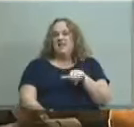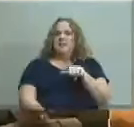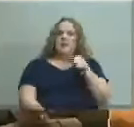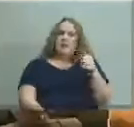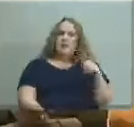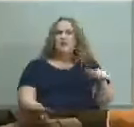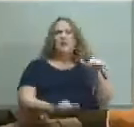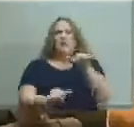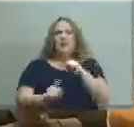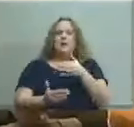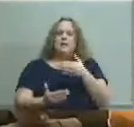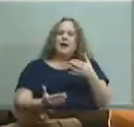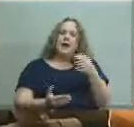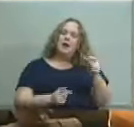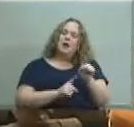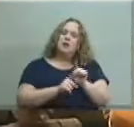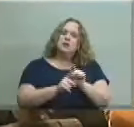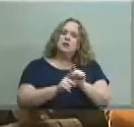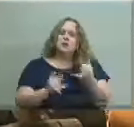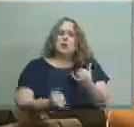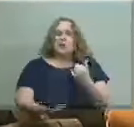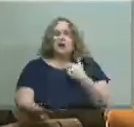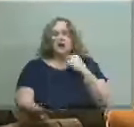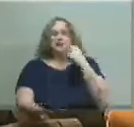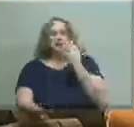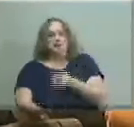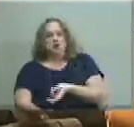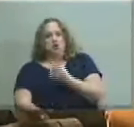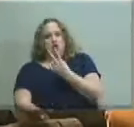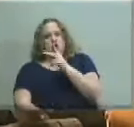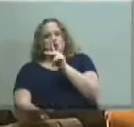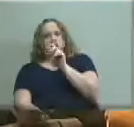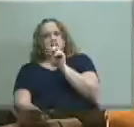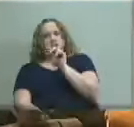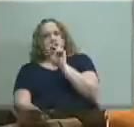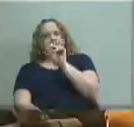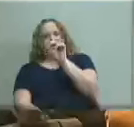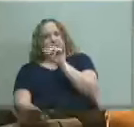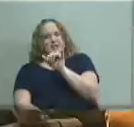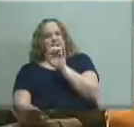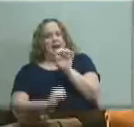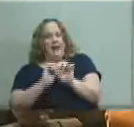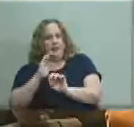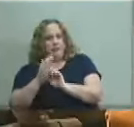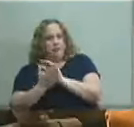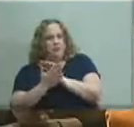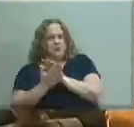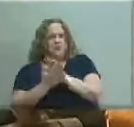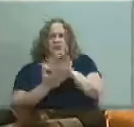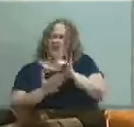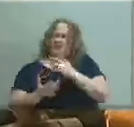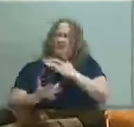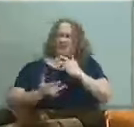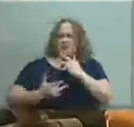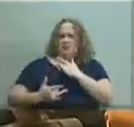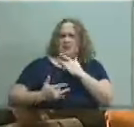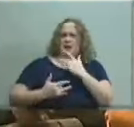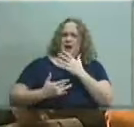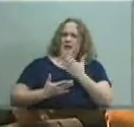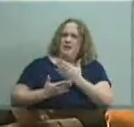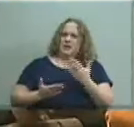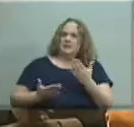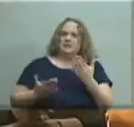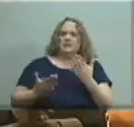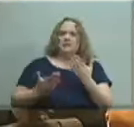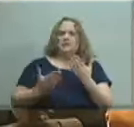common thing we also have two Kennedy elementary schools now not just in middle school anymore um this is a concern and i think it's a real